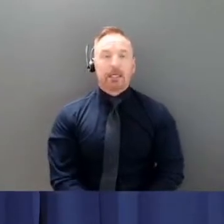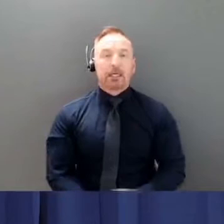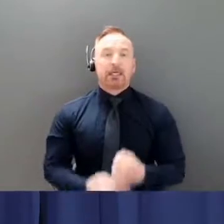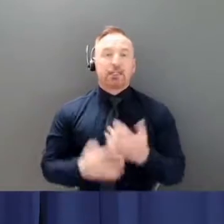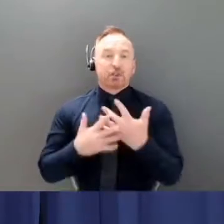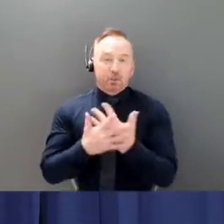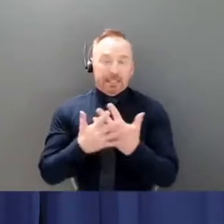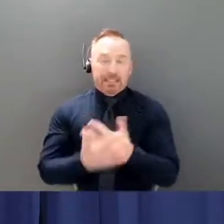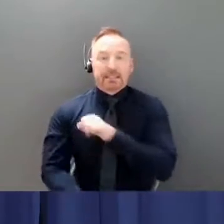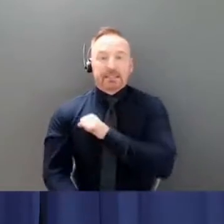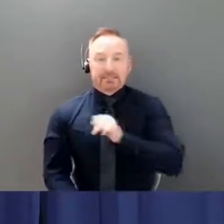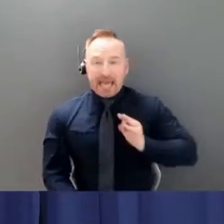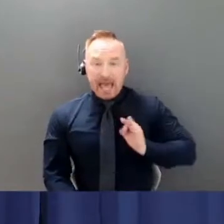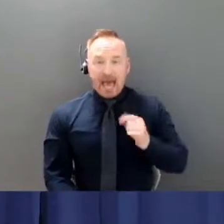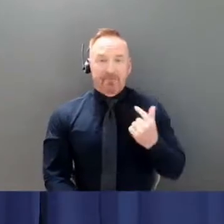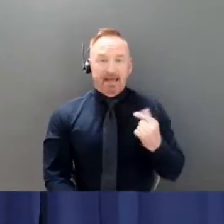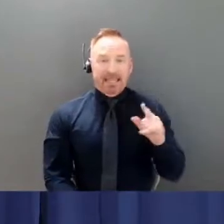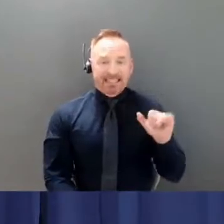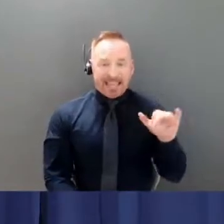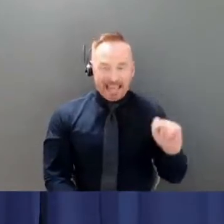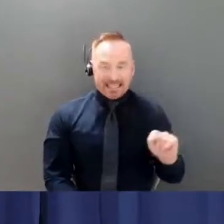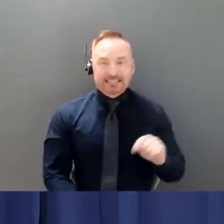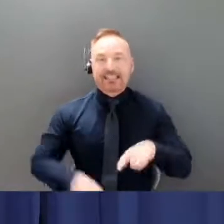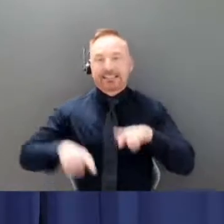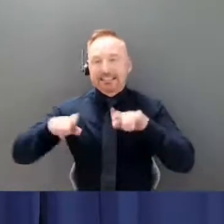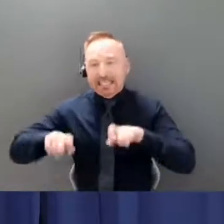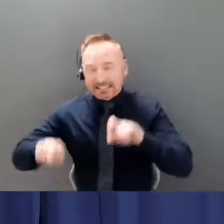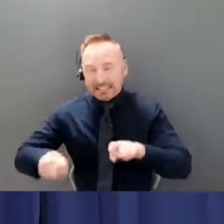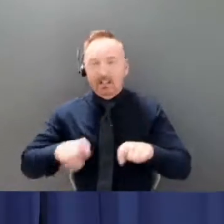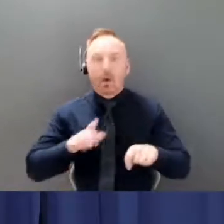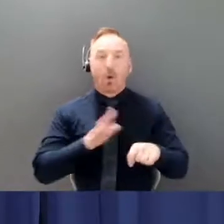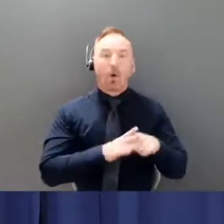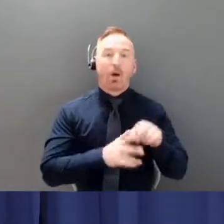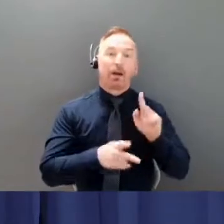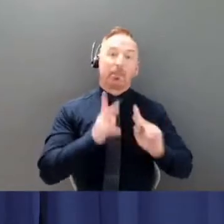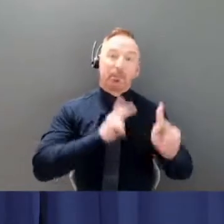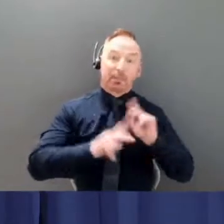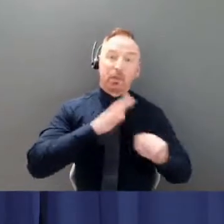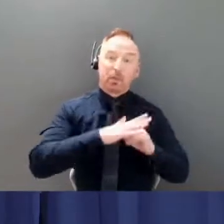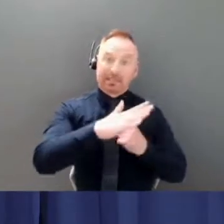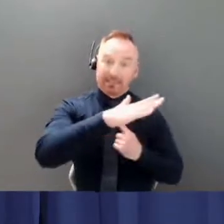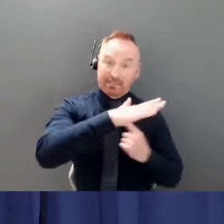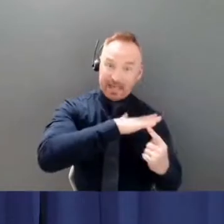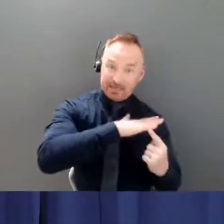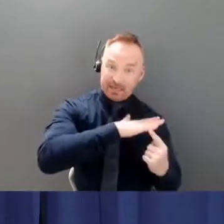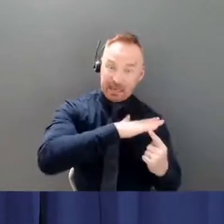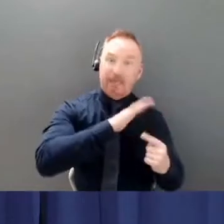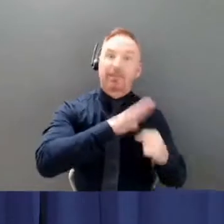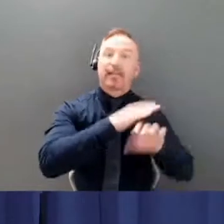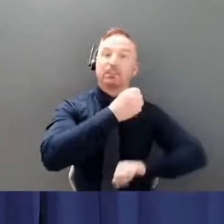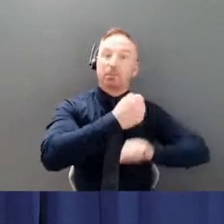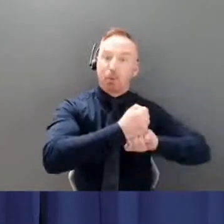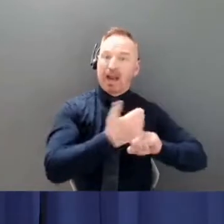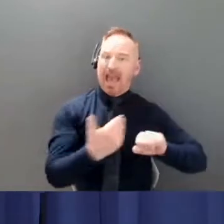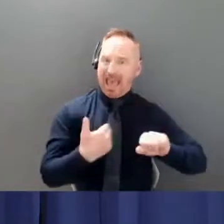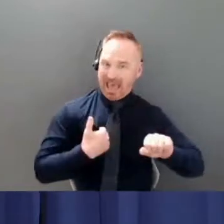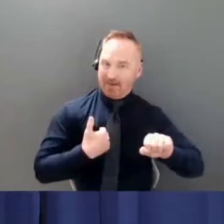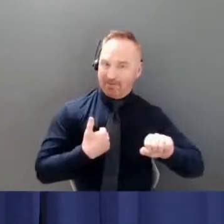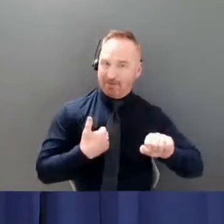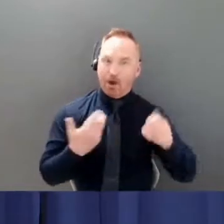and most importantly, wraparound supports for people in self-isolation are some of the current measures that we have in place.